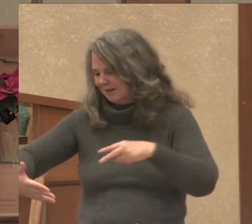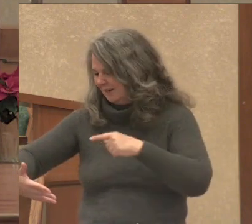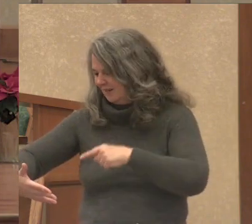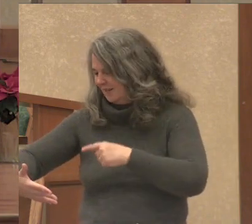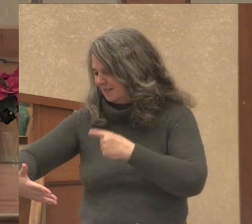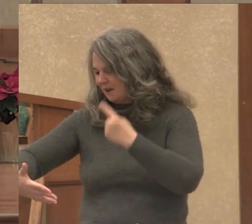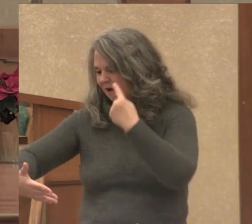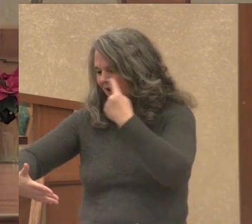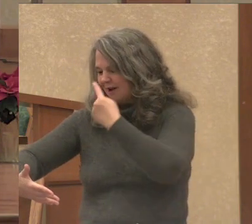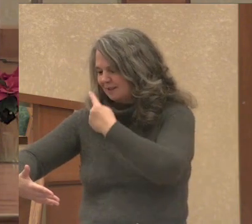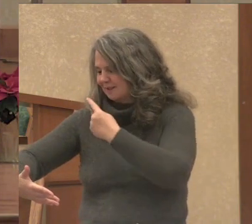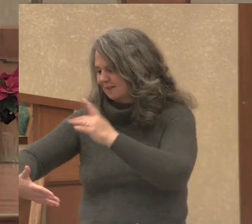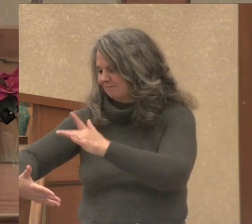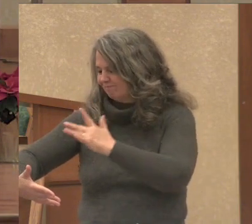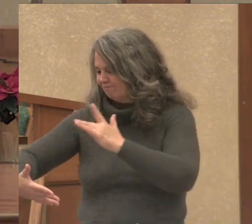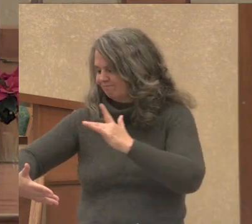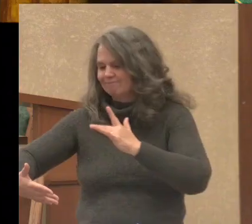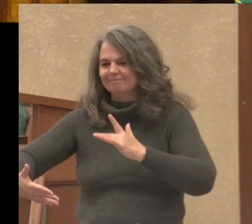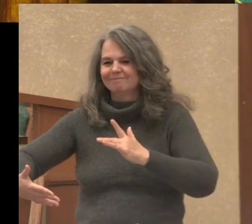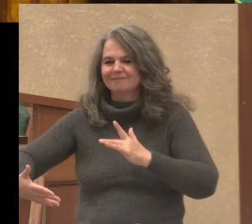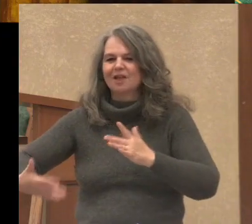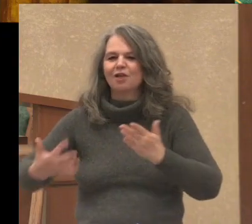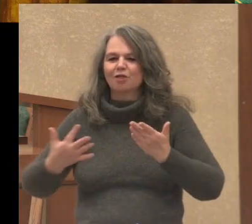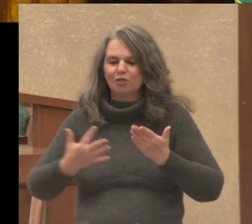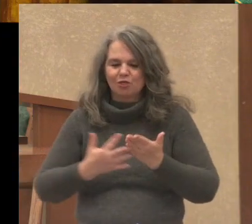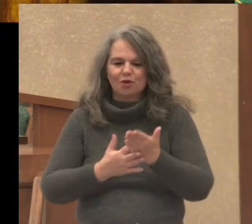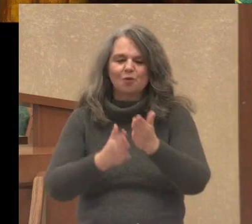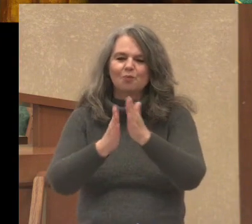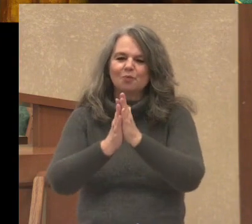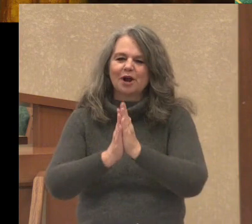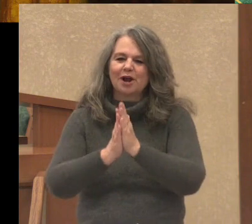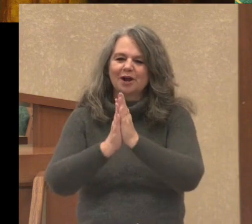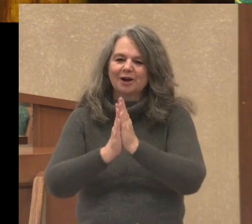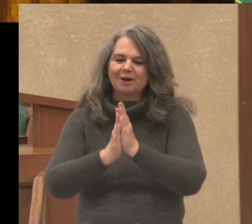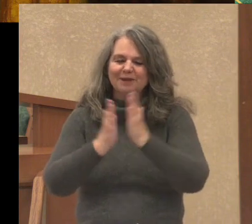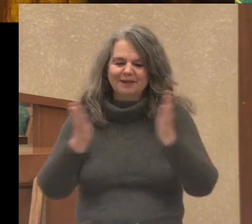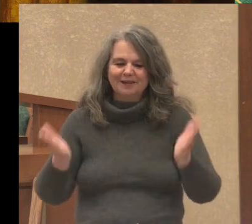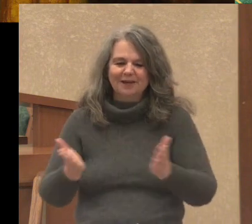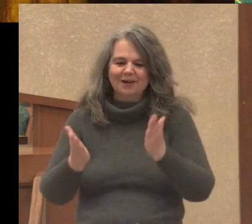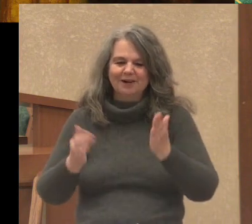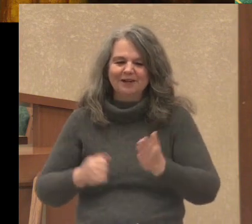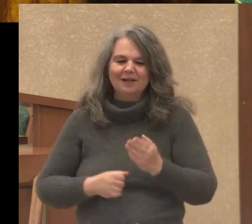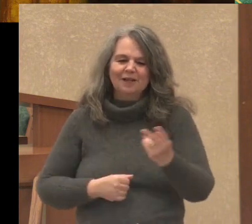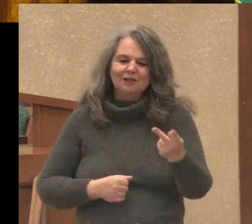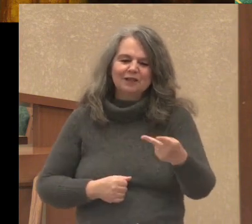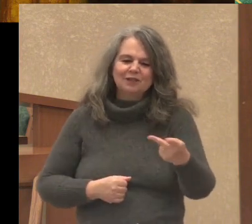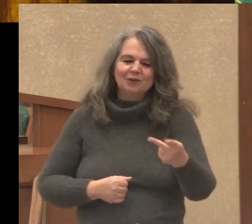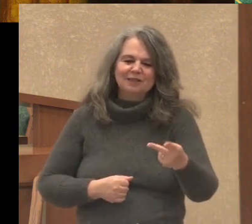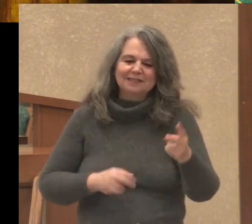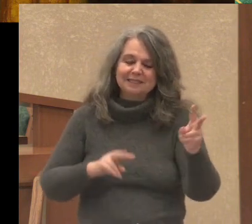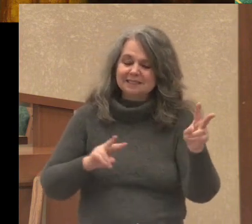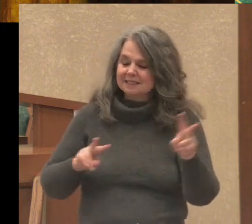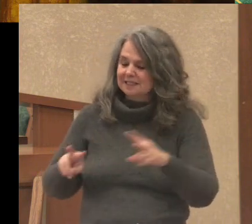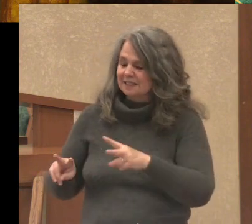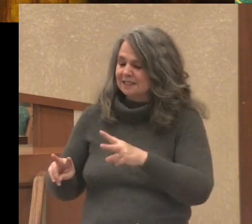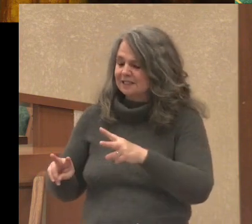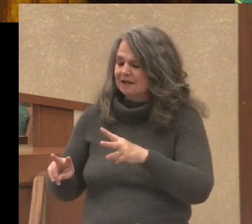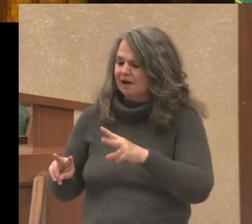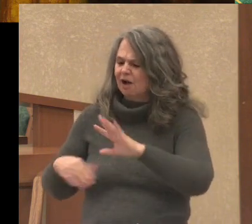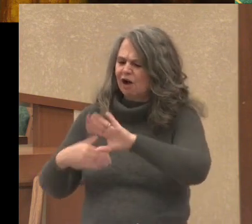Somehow, through prayer and the presence of God's Spirit, they could see beyond all the outward circumstances